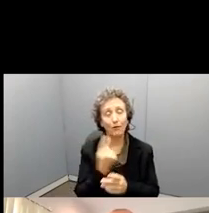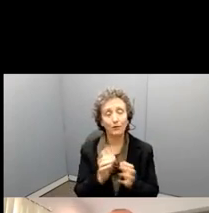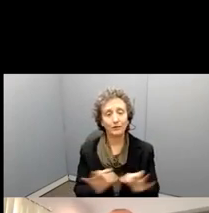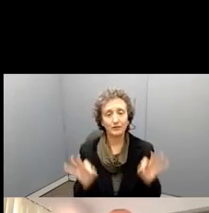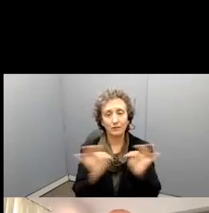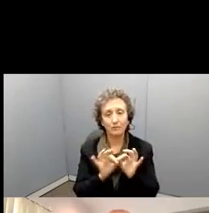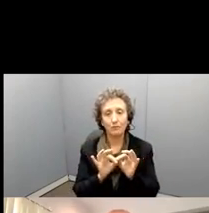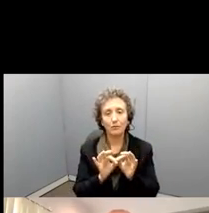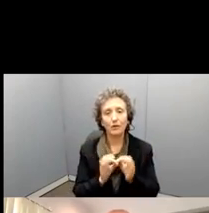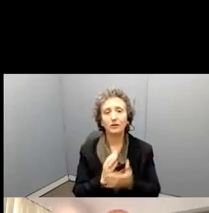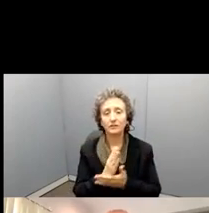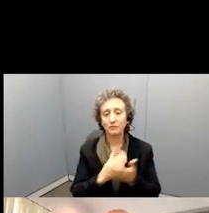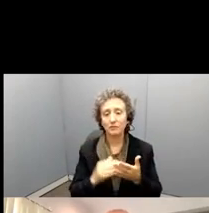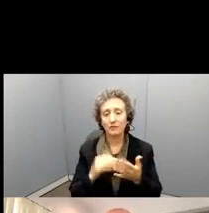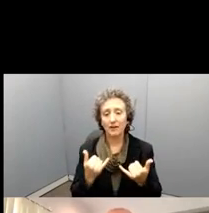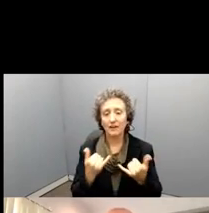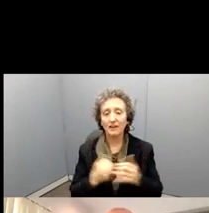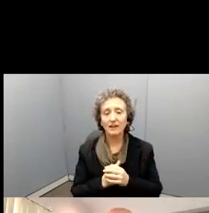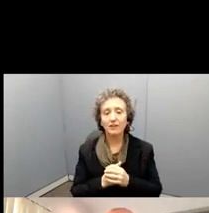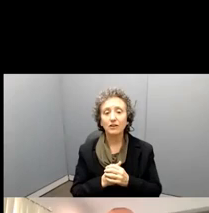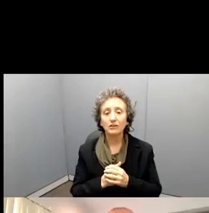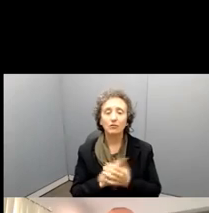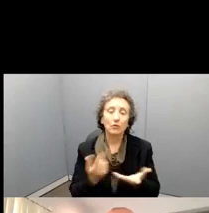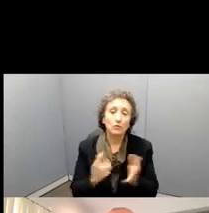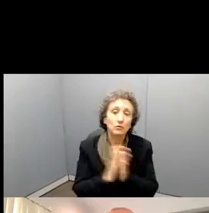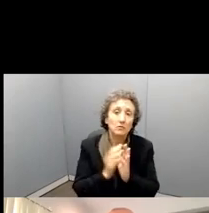here, is what is, you're asking, what does I need to do?